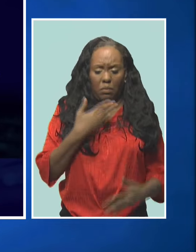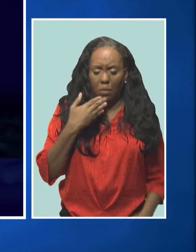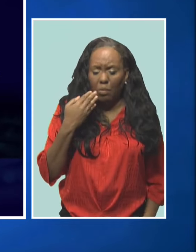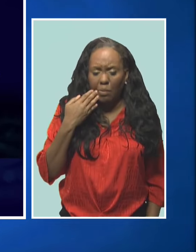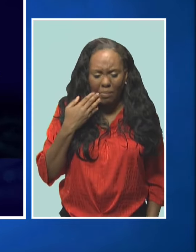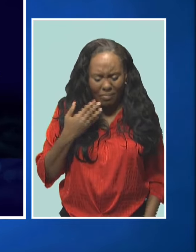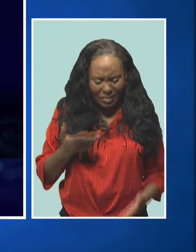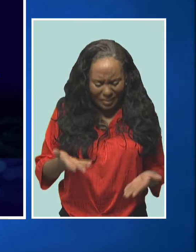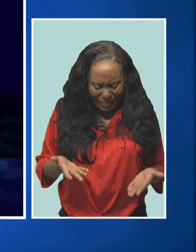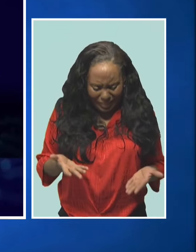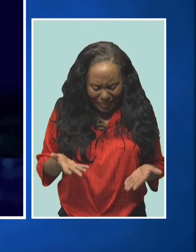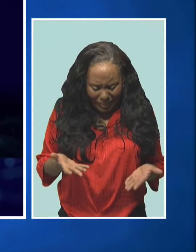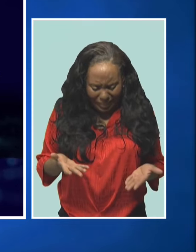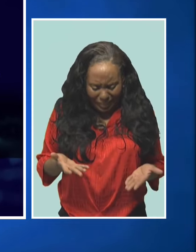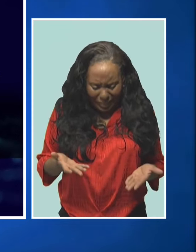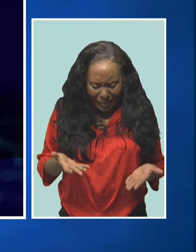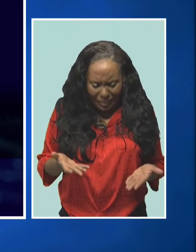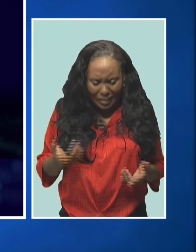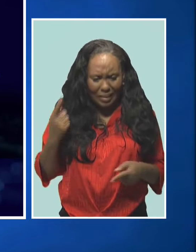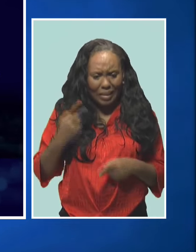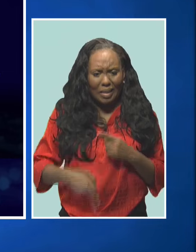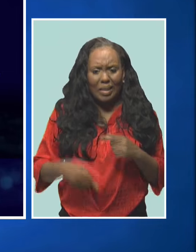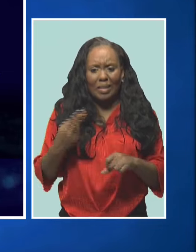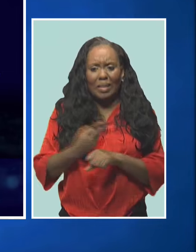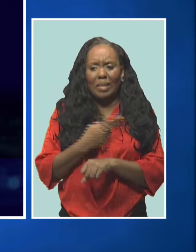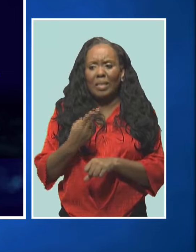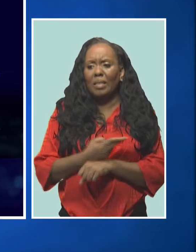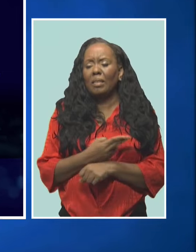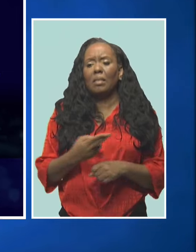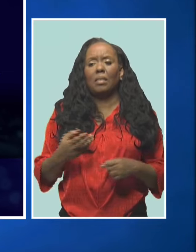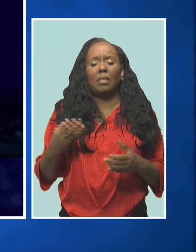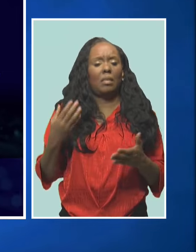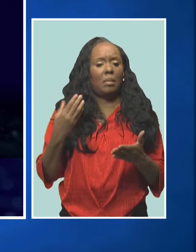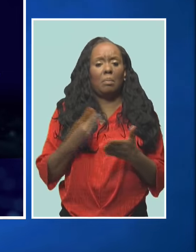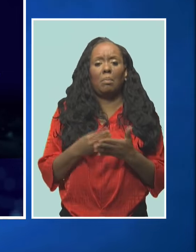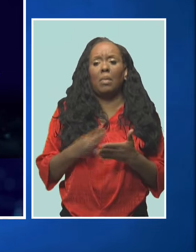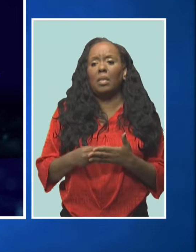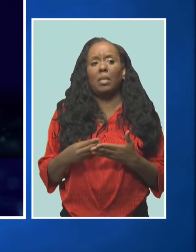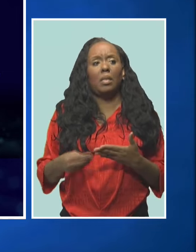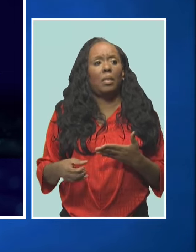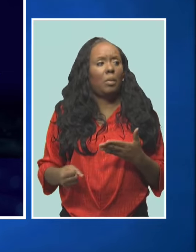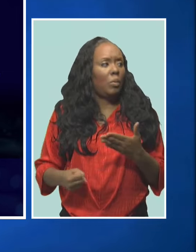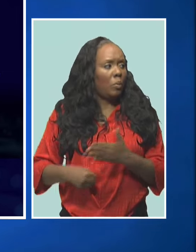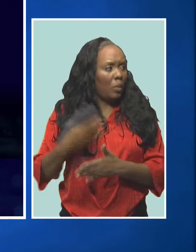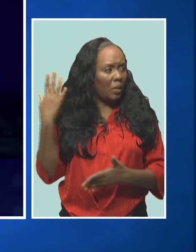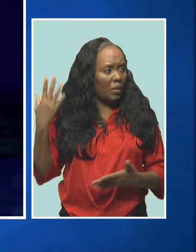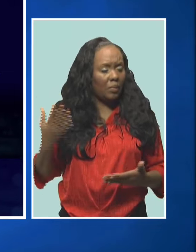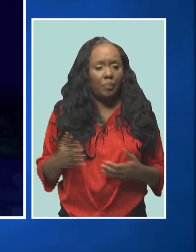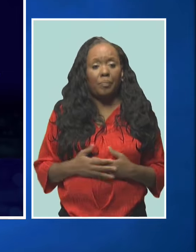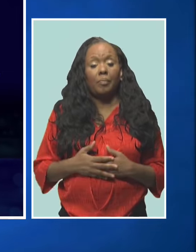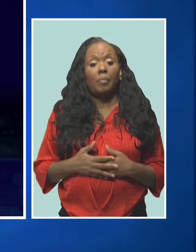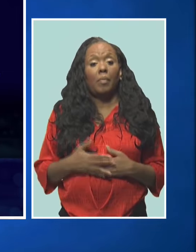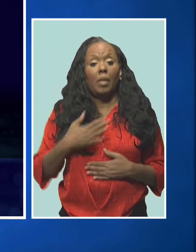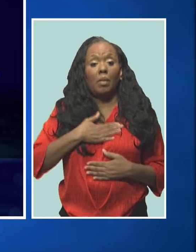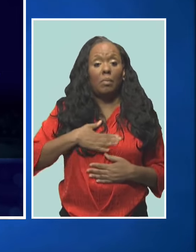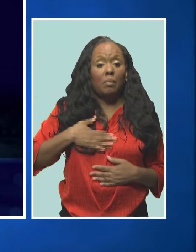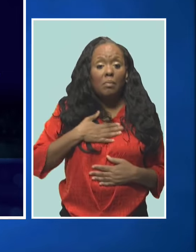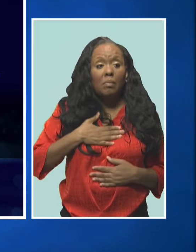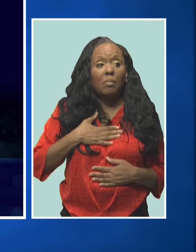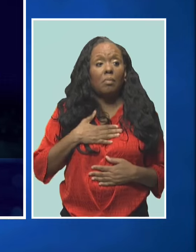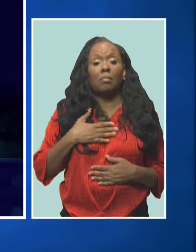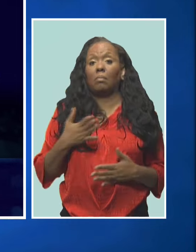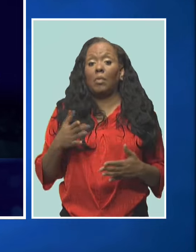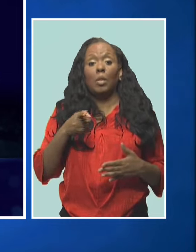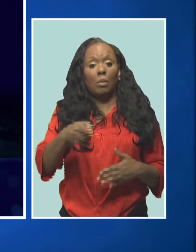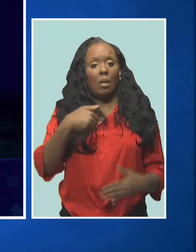of little use for the money that they have paid for them. We are encouraging Barbados to use the power within